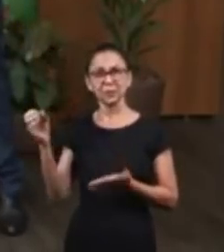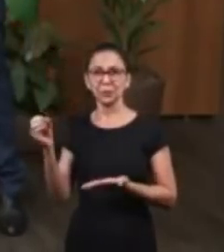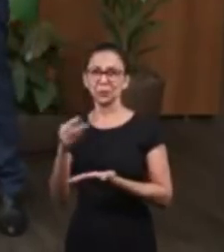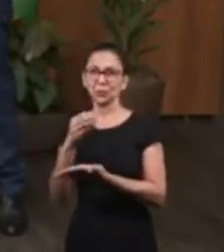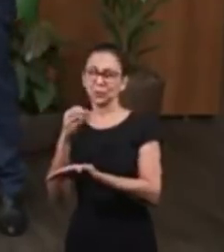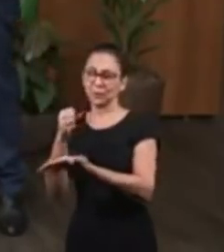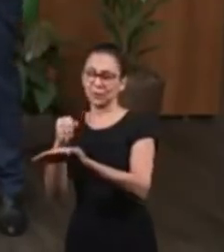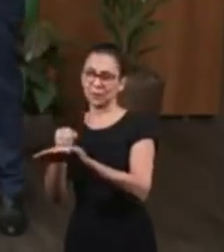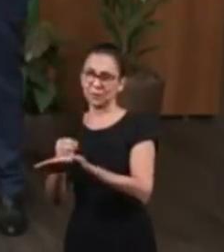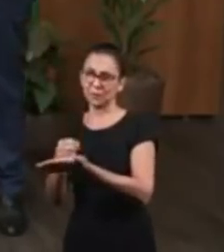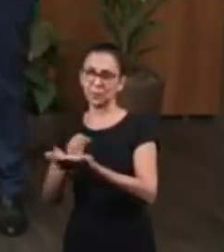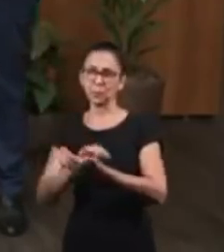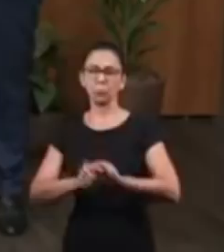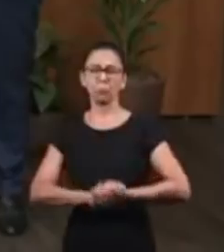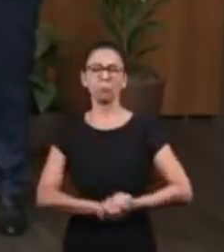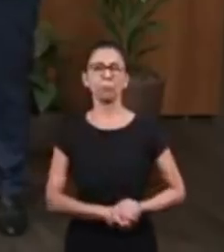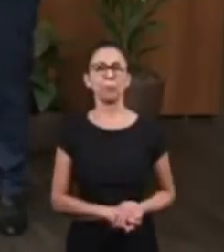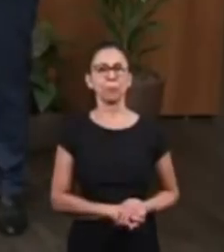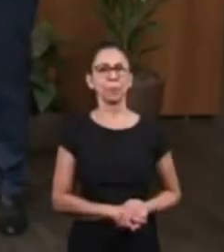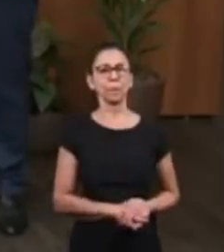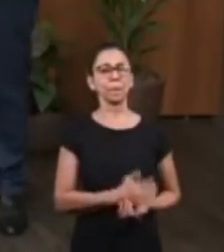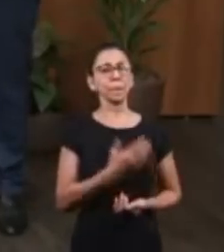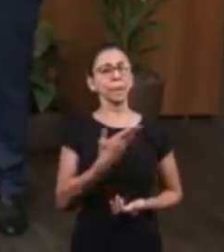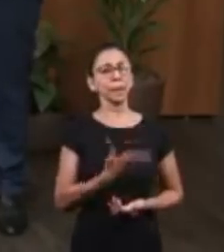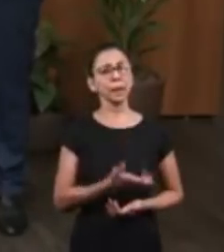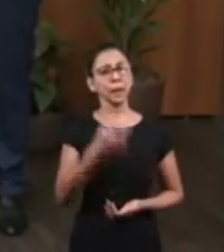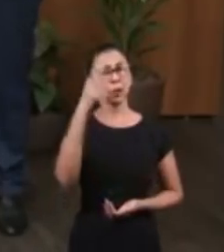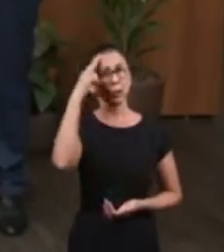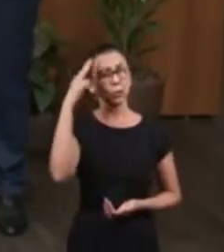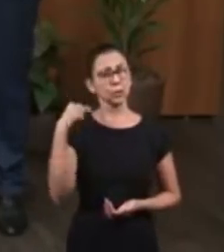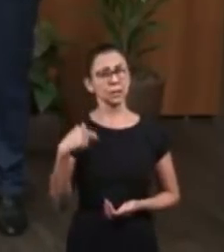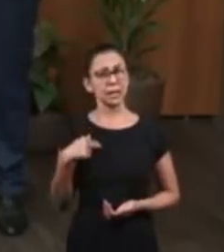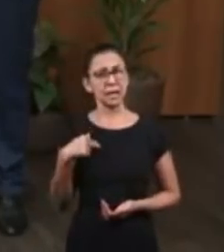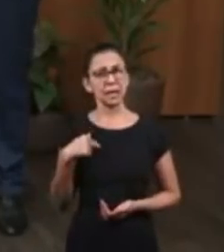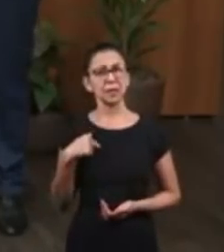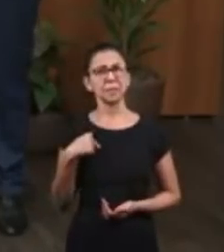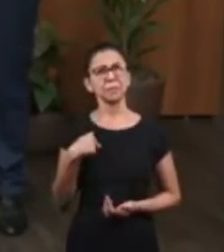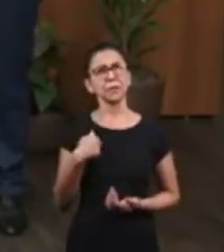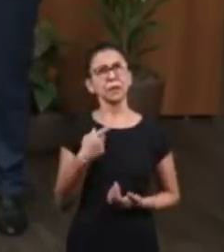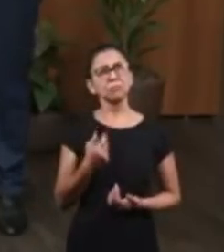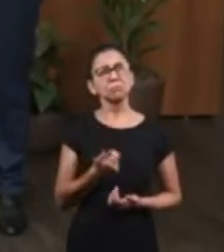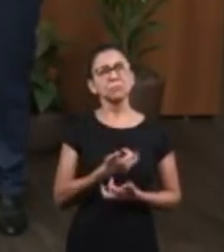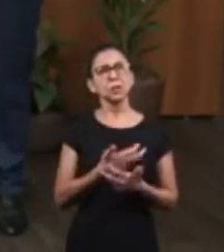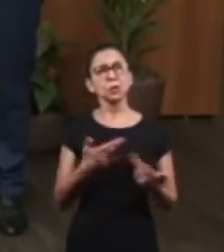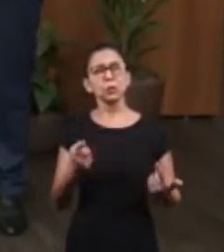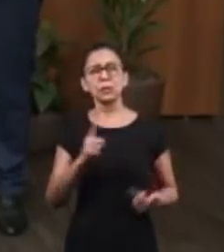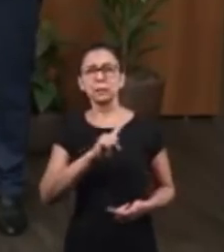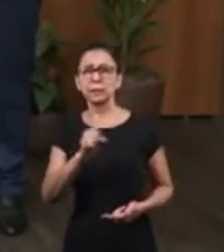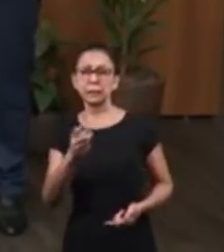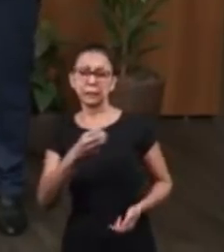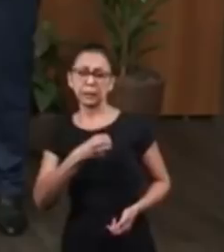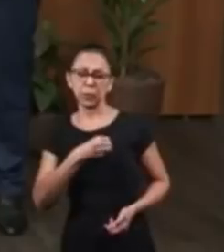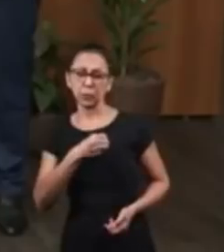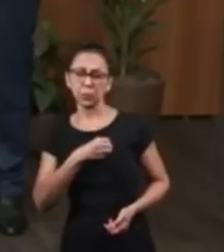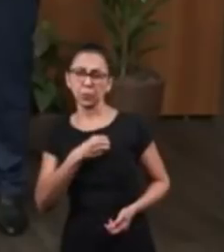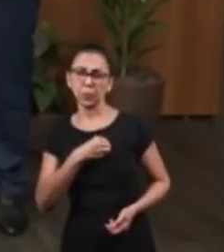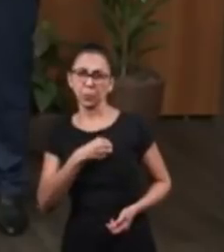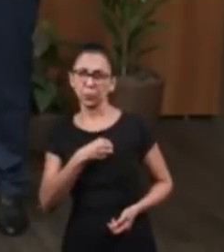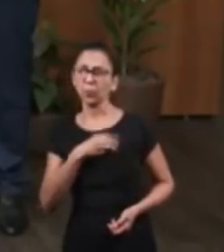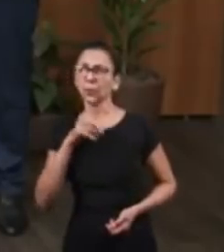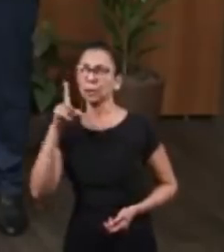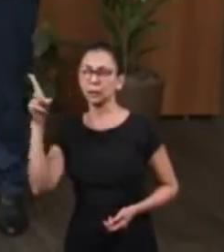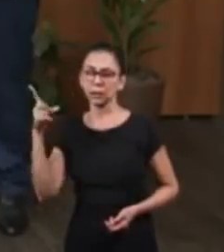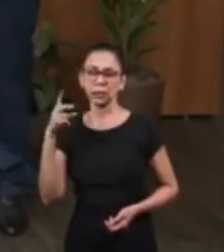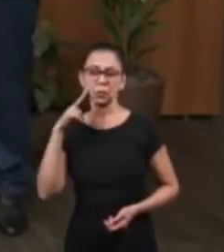Joseph, Joseph, in whatever he did not sinned and pleased God, is a prophetic and